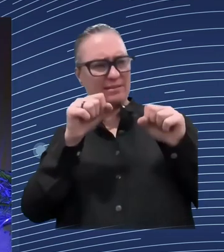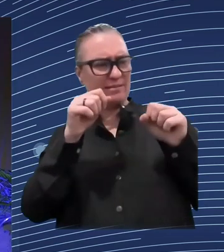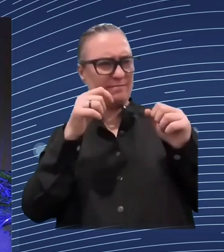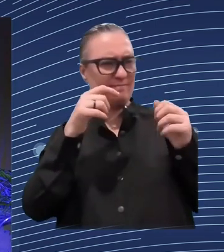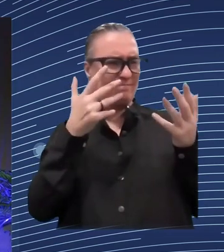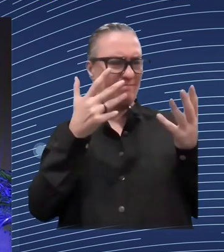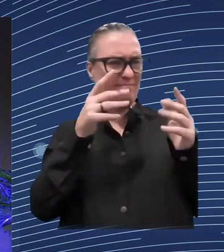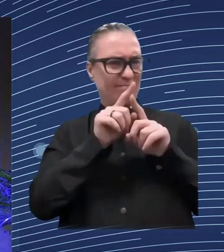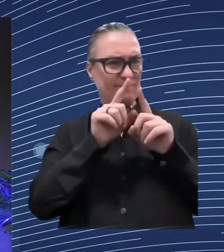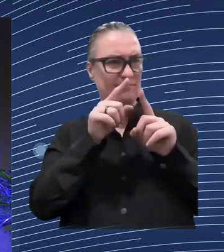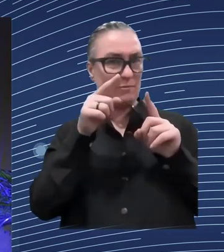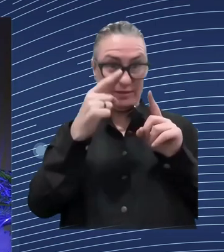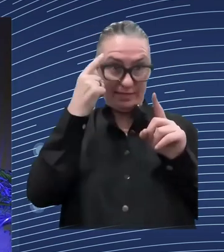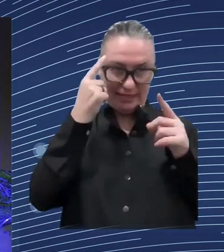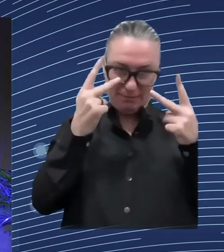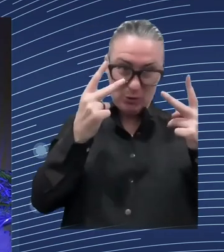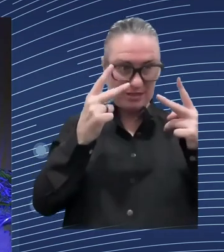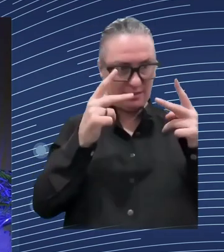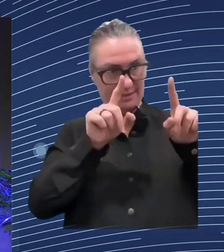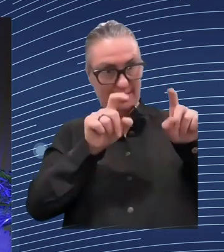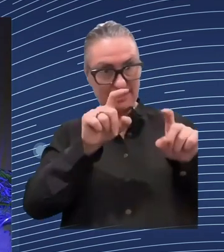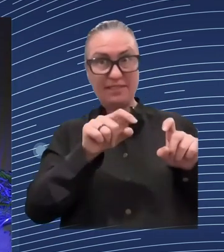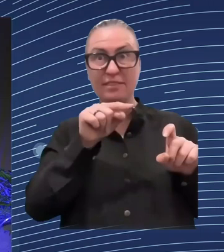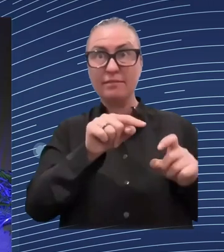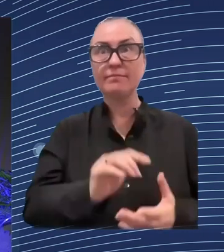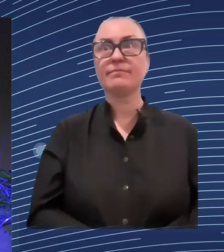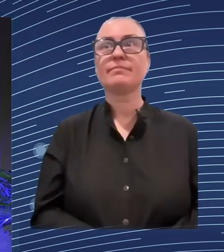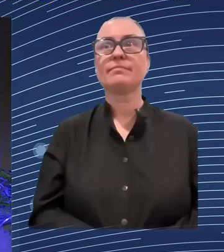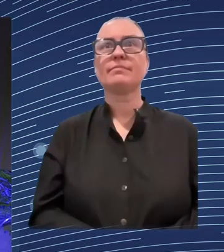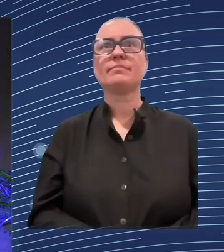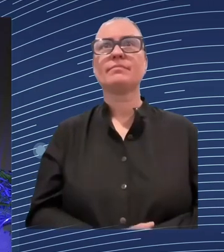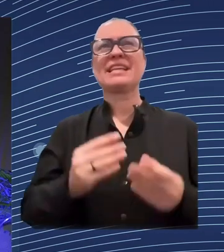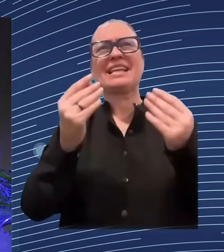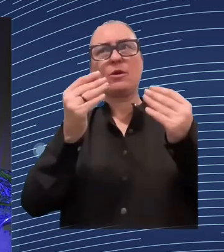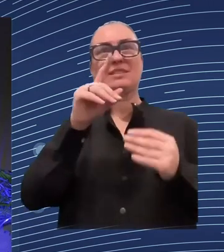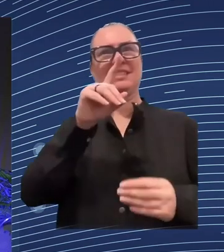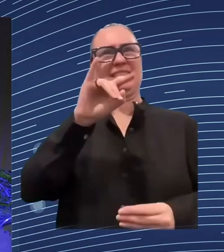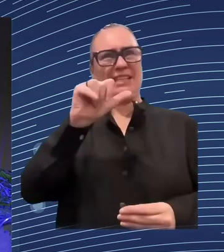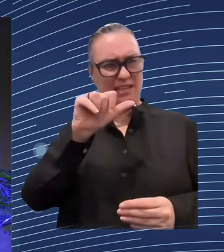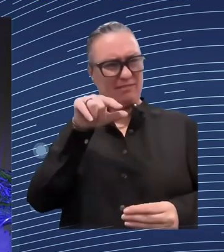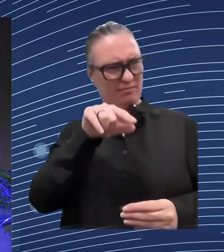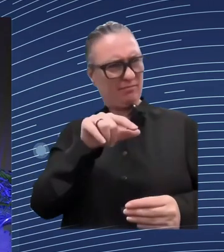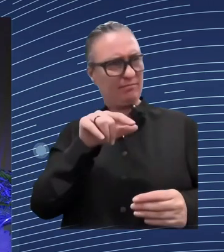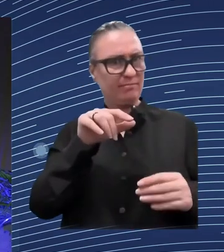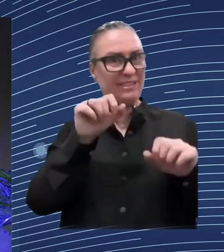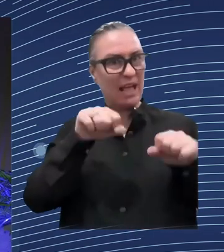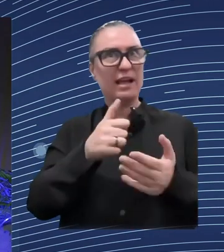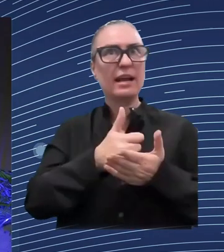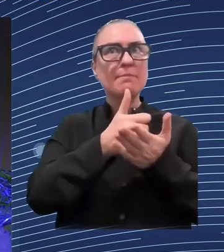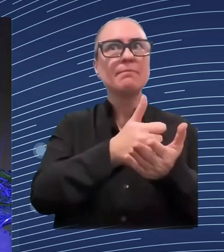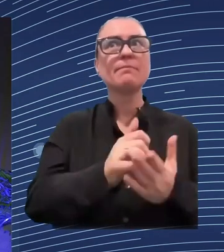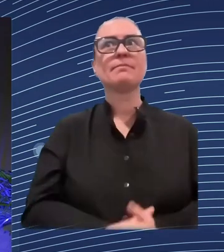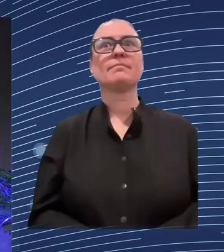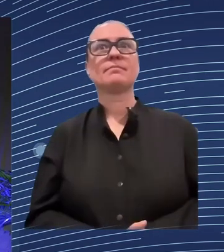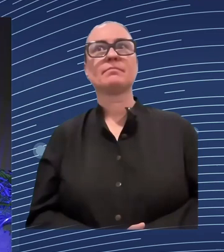look like they are suffering from this the most, and see how the tax and welfare systems respond. And the results were very varied